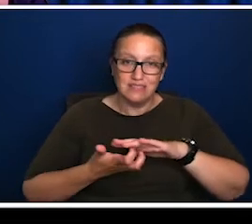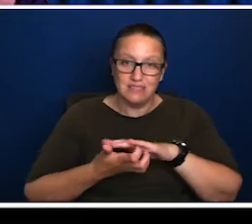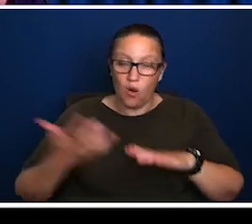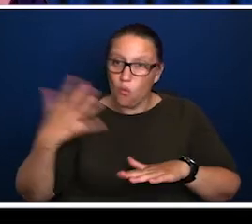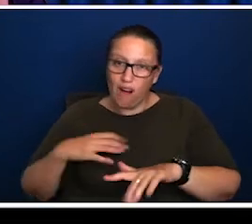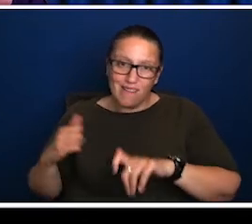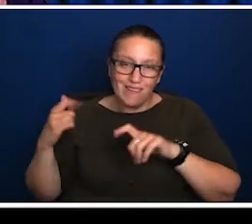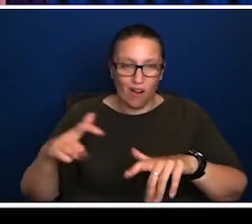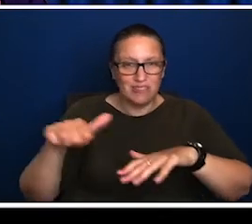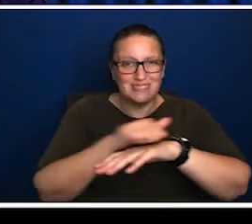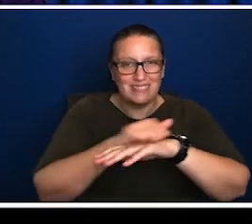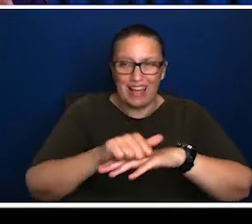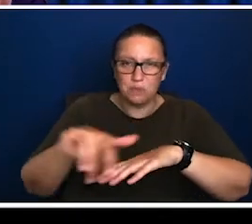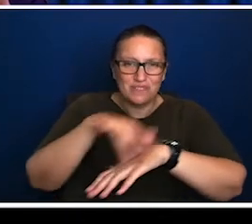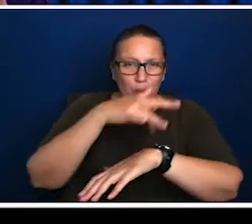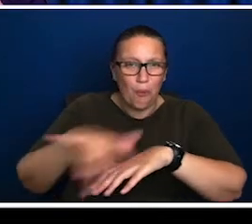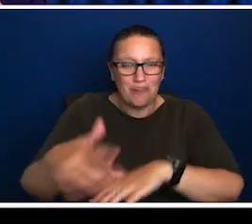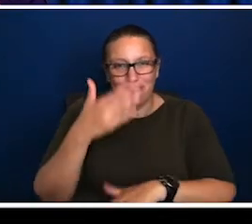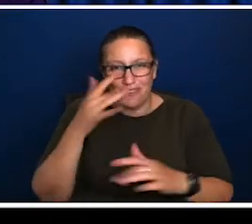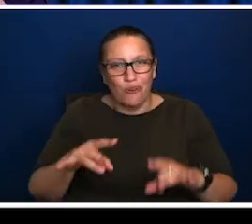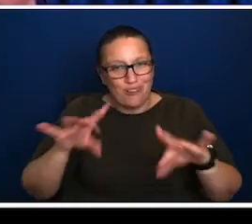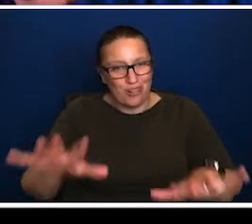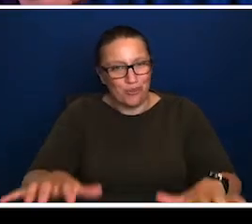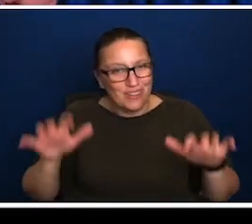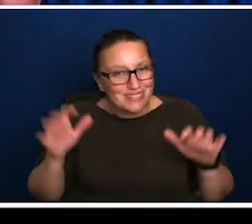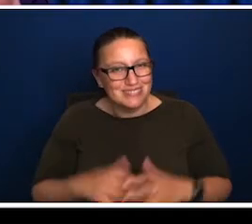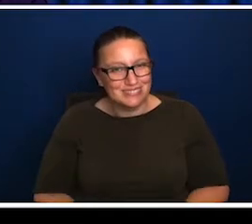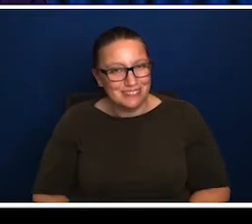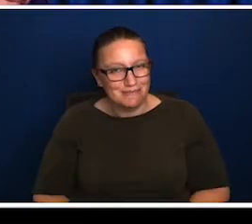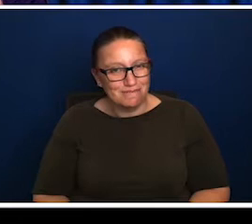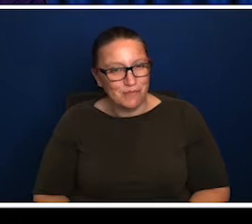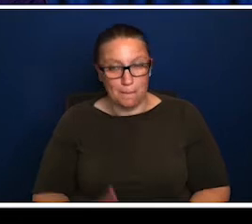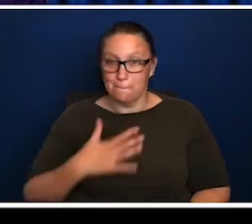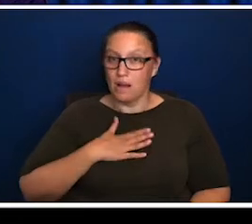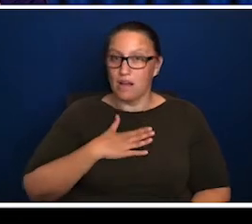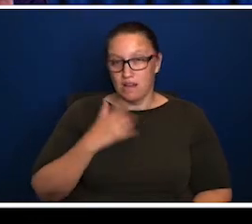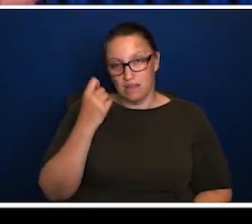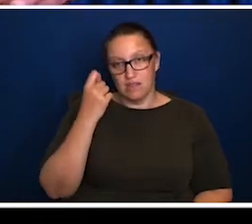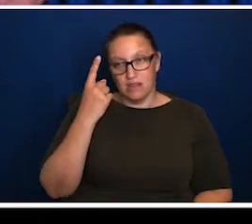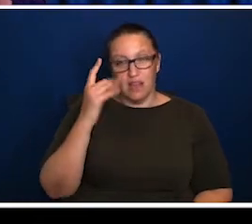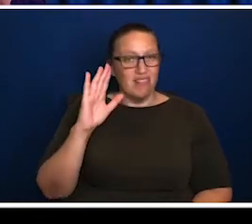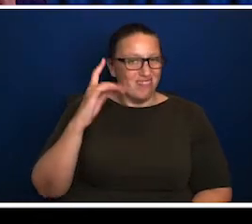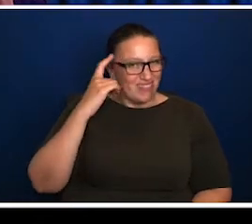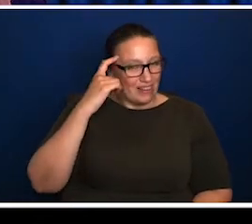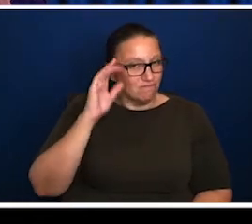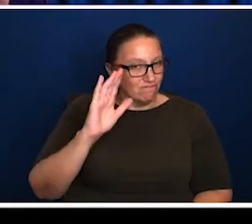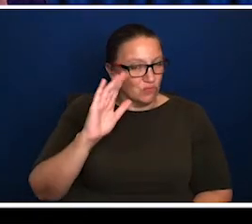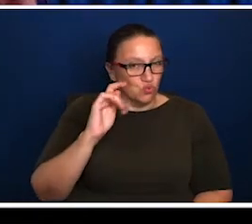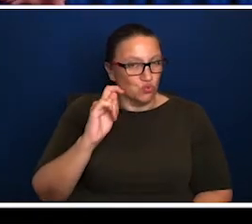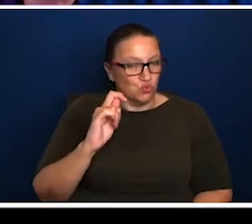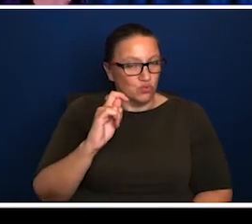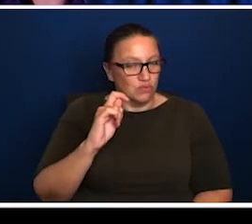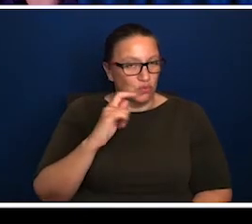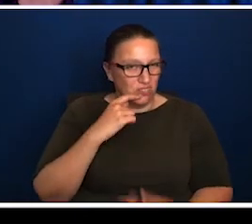to potentially, now potentially, um, you'll see the compare and contrast in a minute, the difficulty of this, this